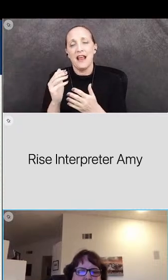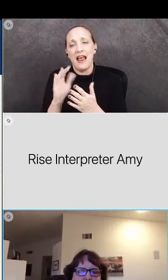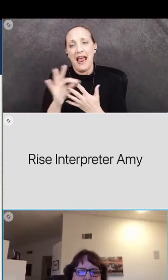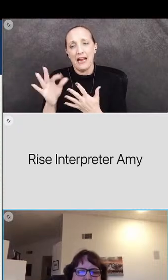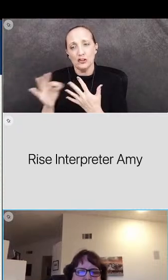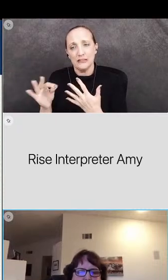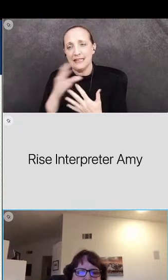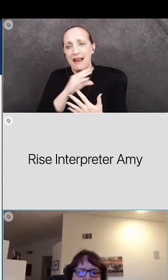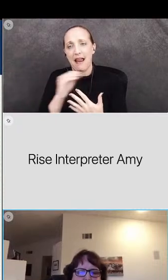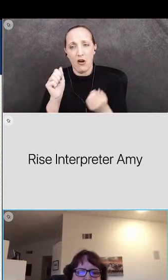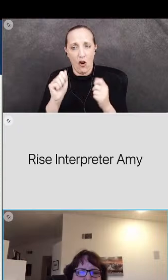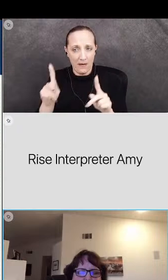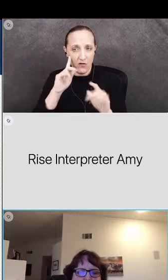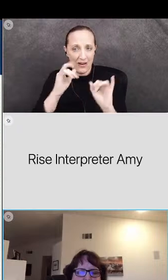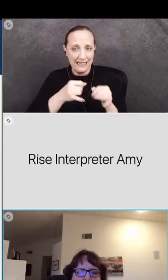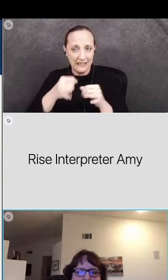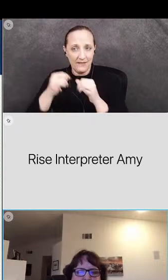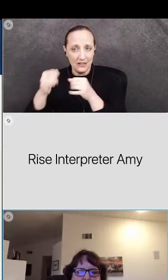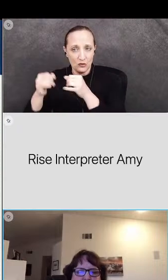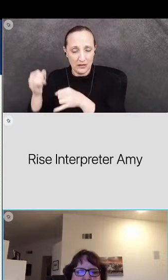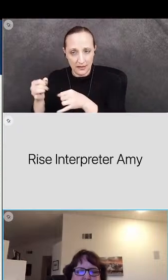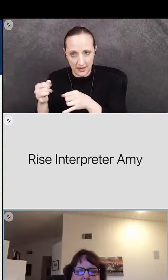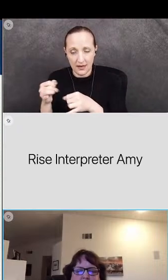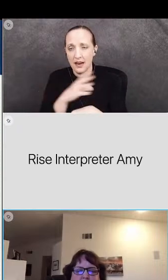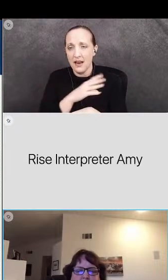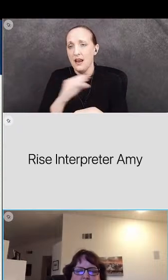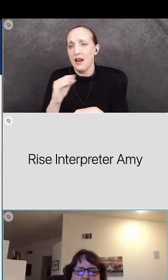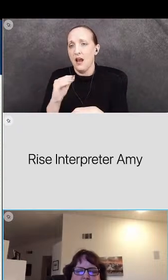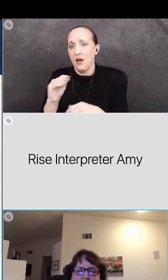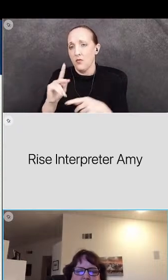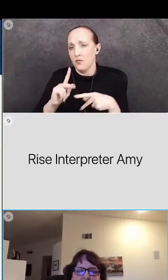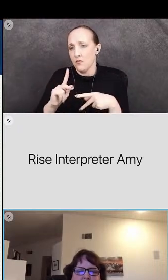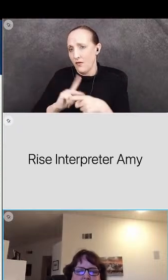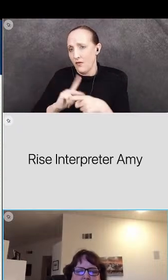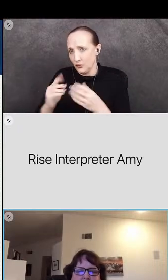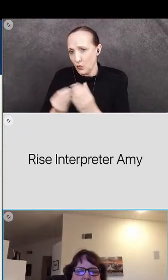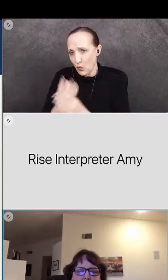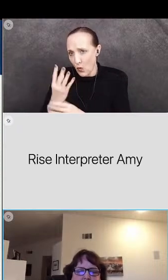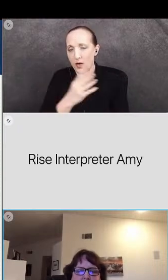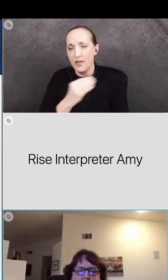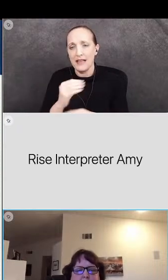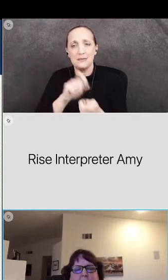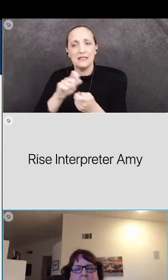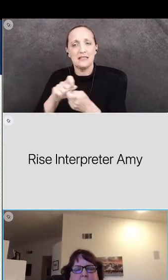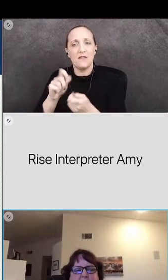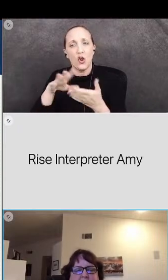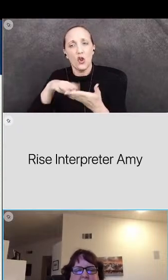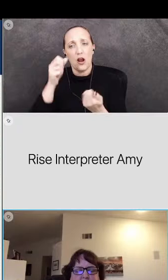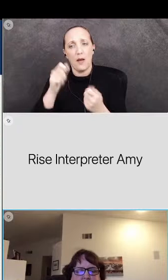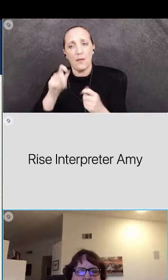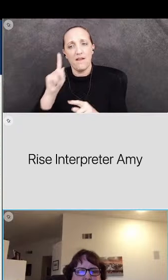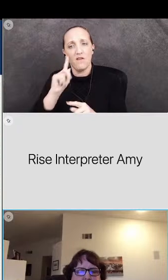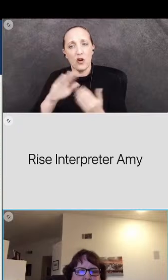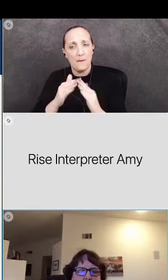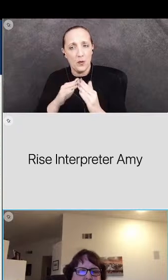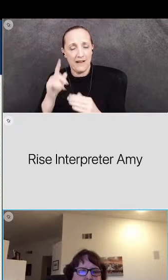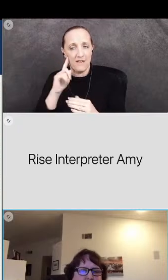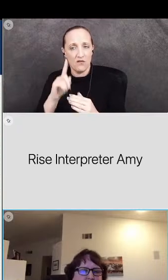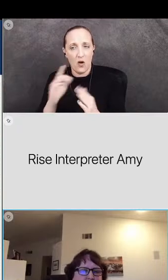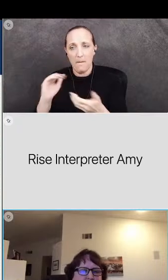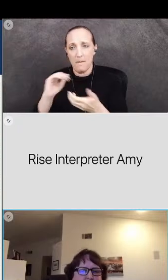individualized professional growth and develop specific learning opportunities for families and the community to partner with cjusd